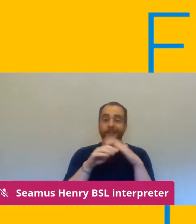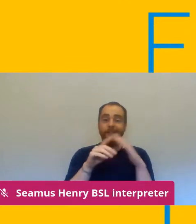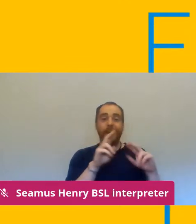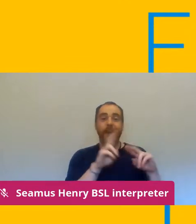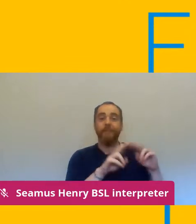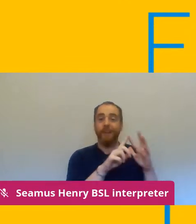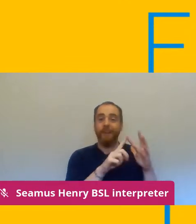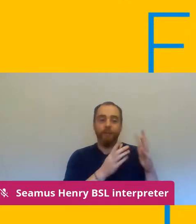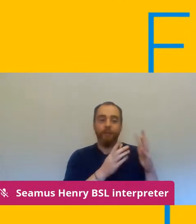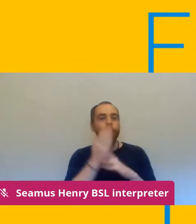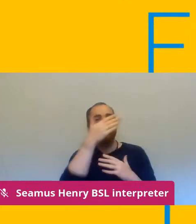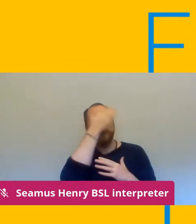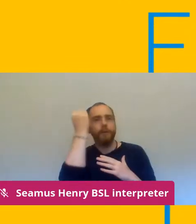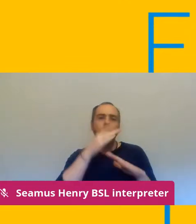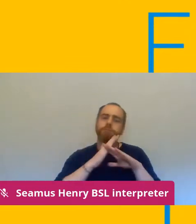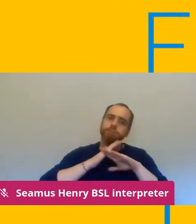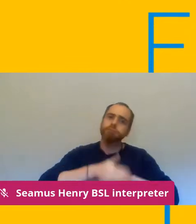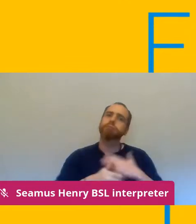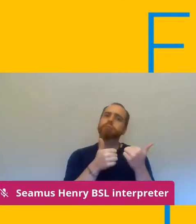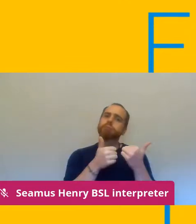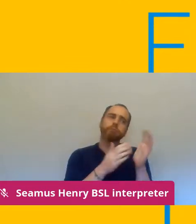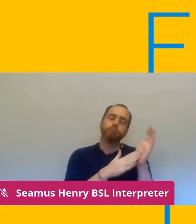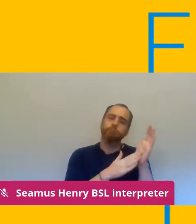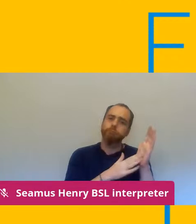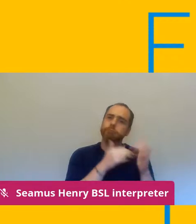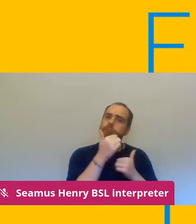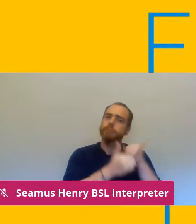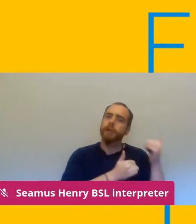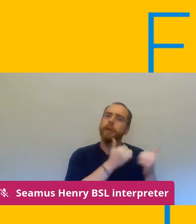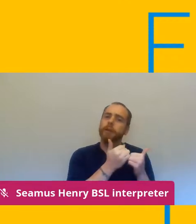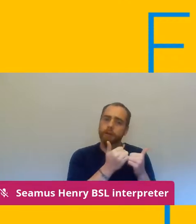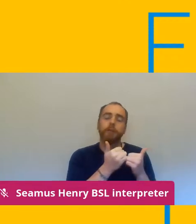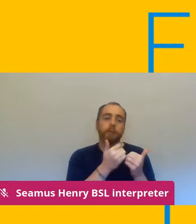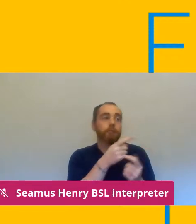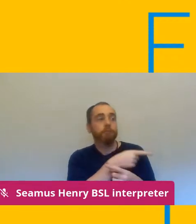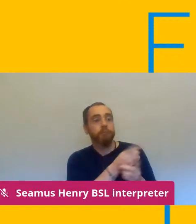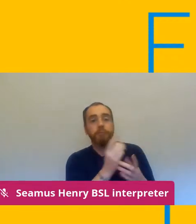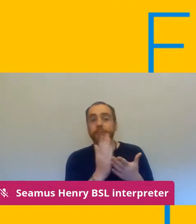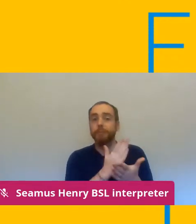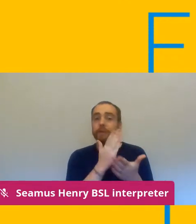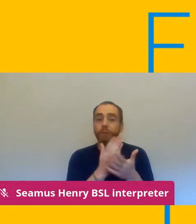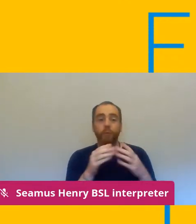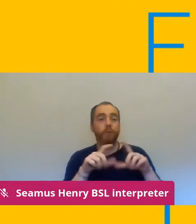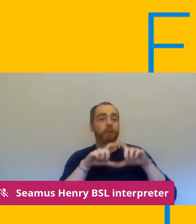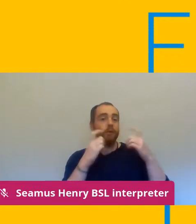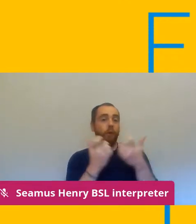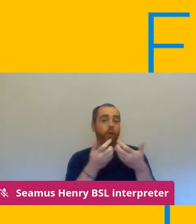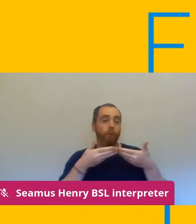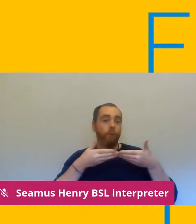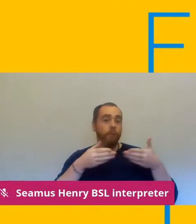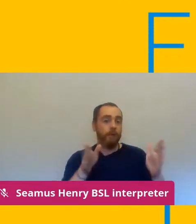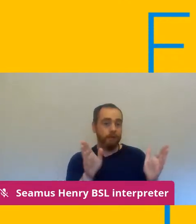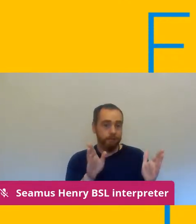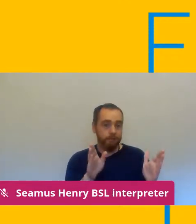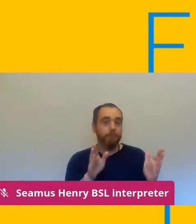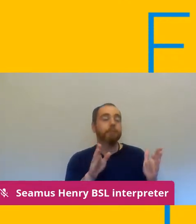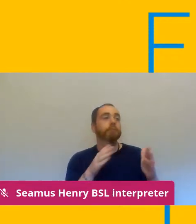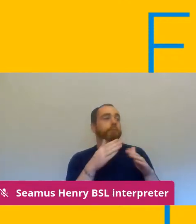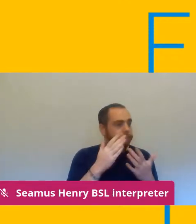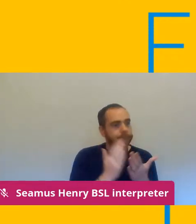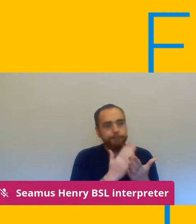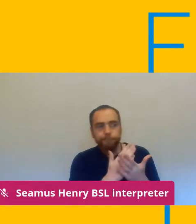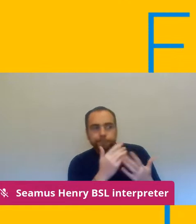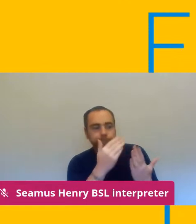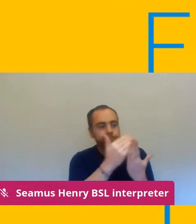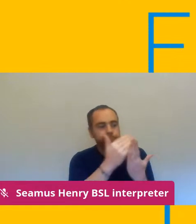ensuring that you know campuses can reopen um notwithstanding all of the work that's been conducted over the summer um you know